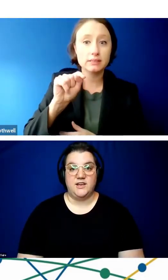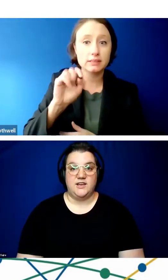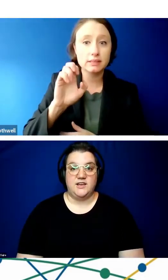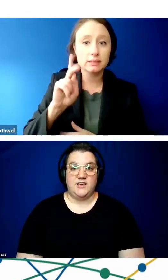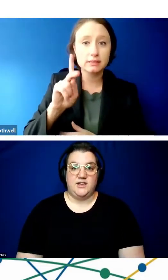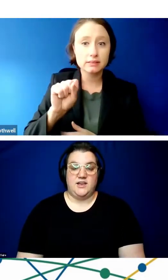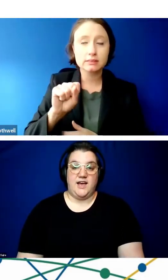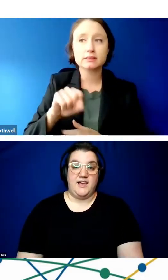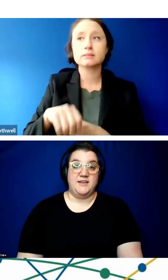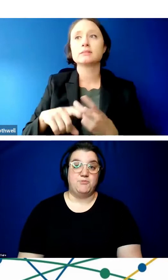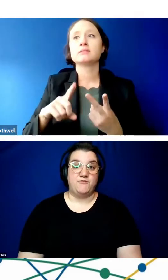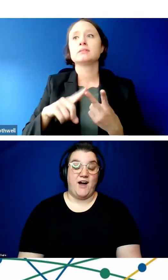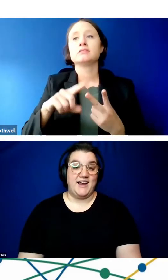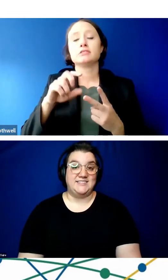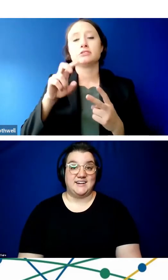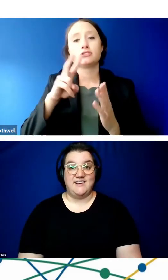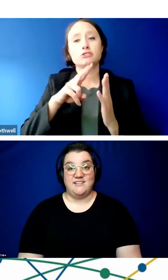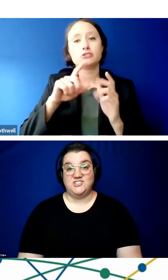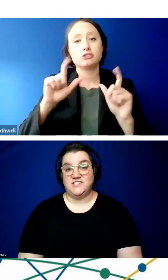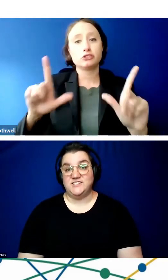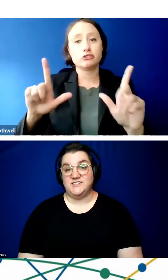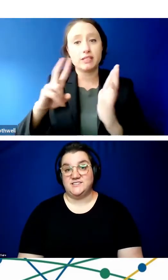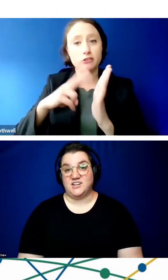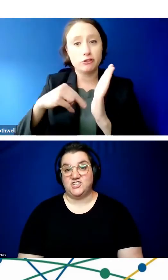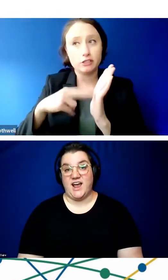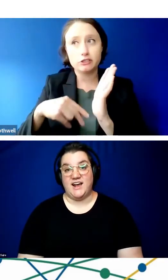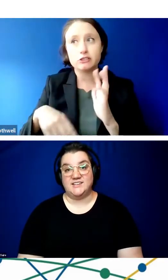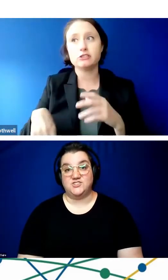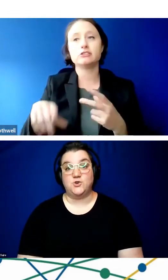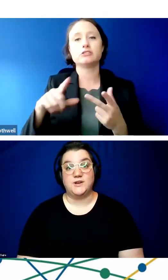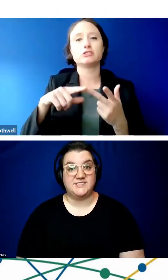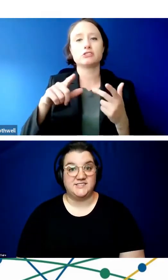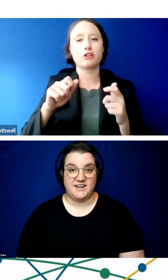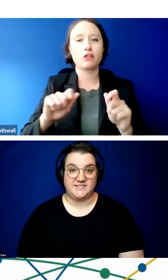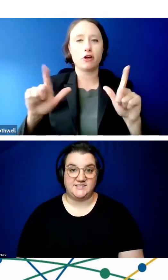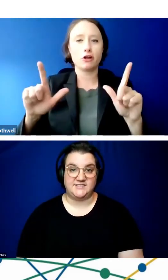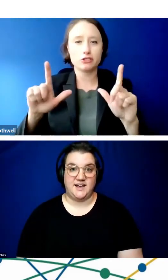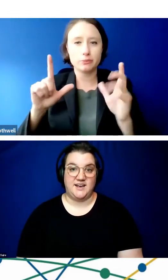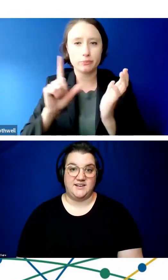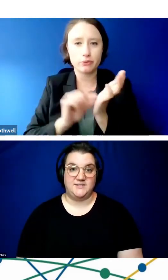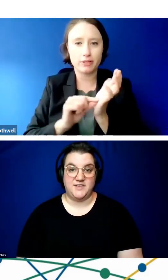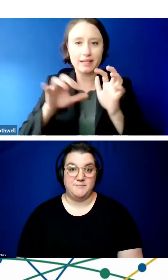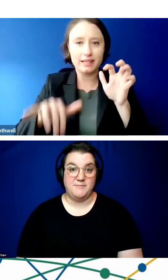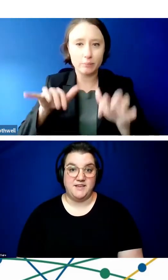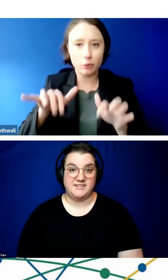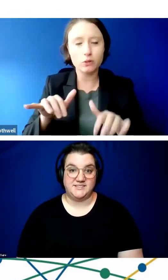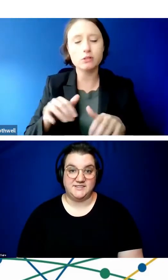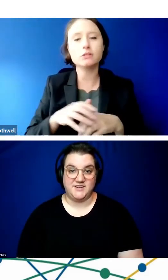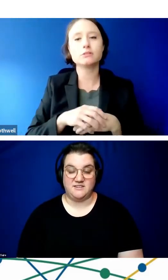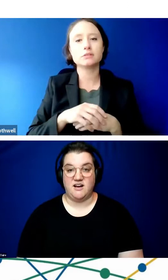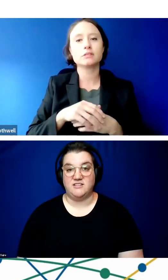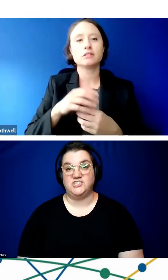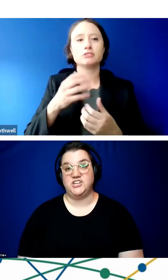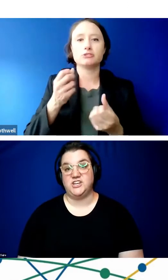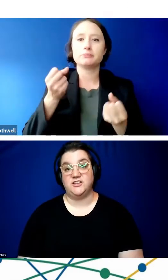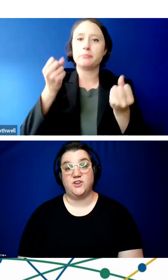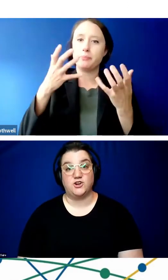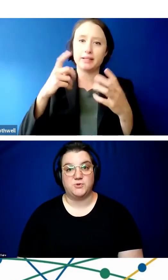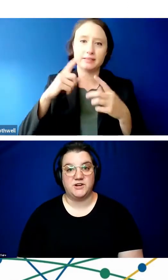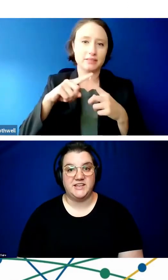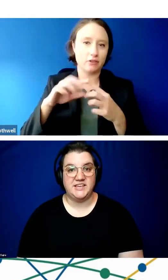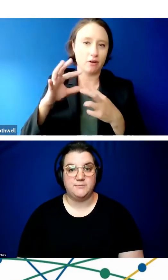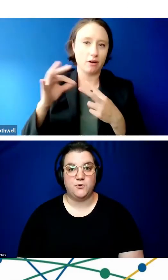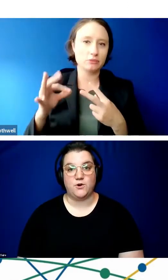provide technologies such as joysticks, that may be an assistive technology,